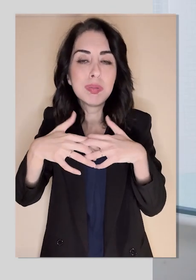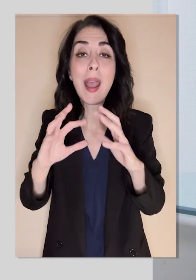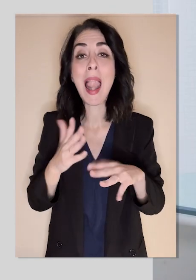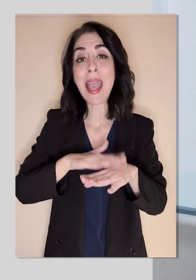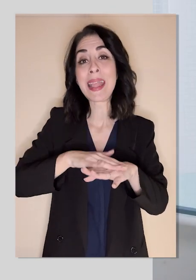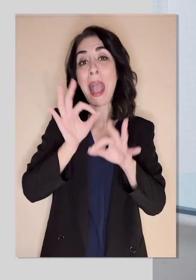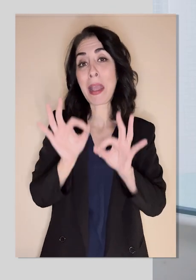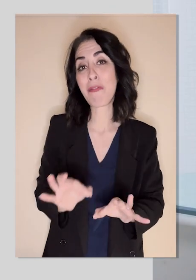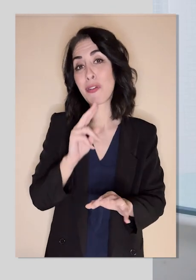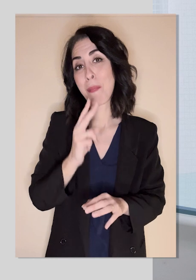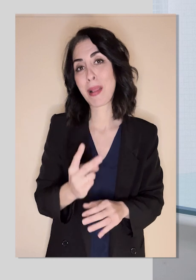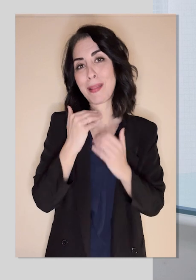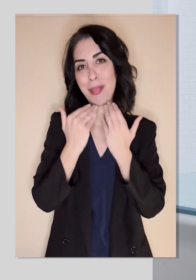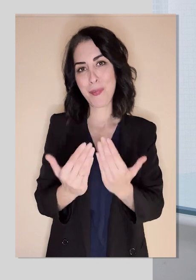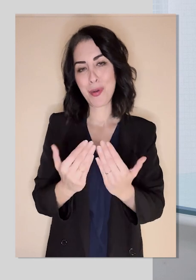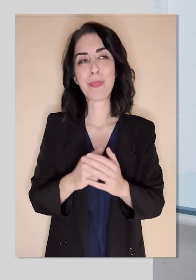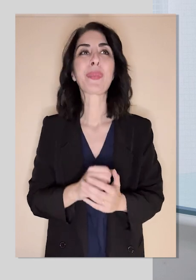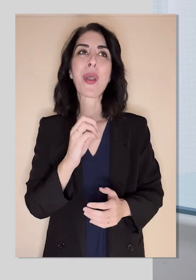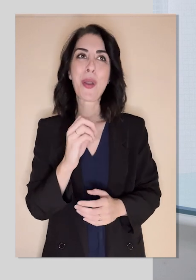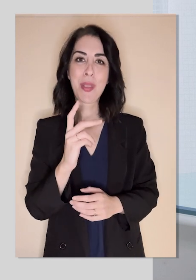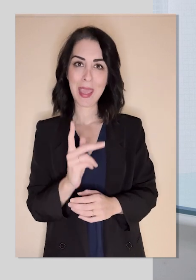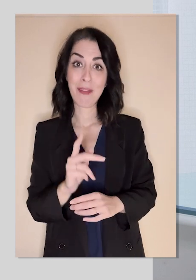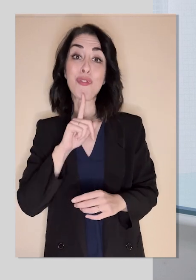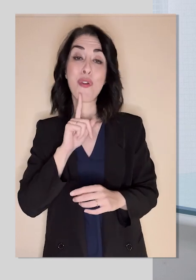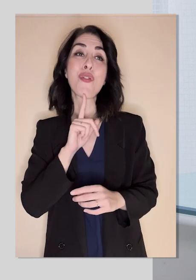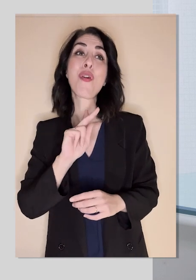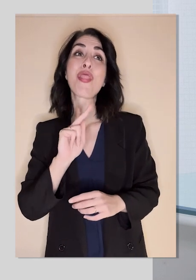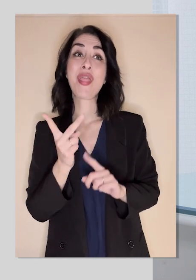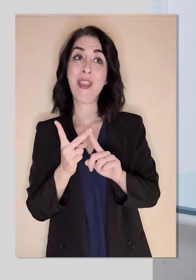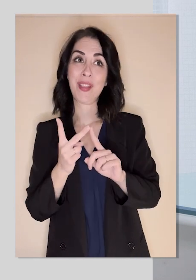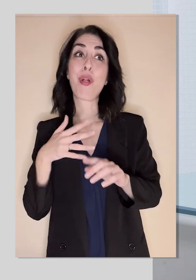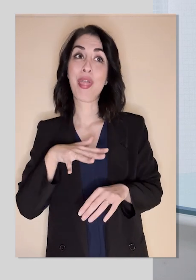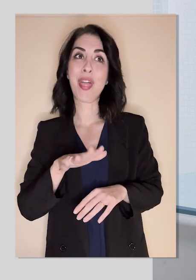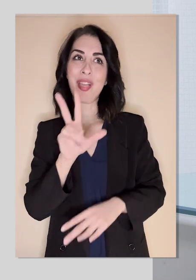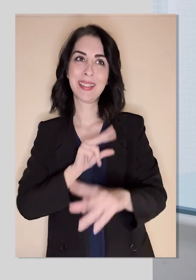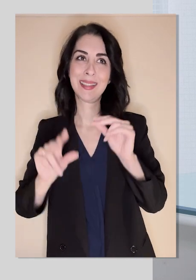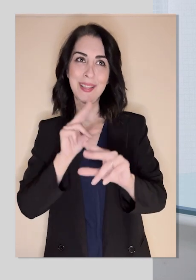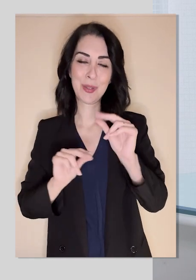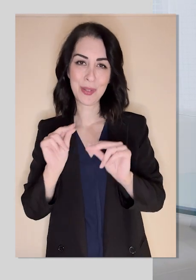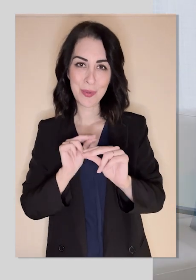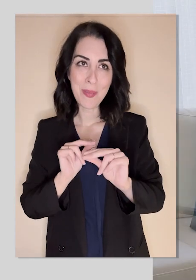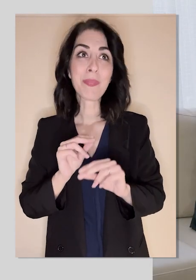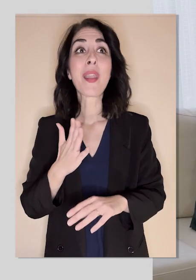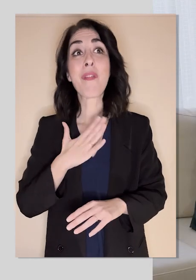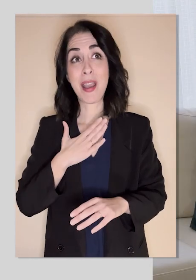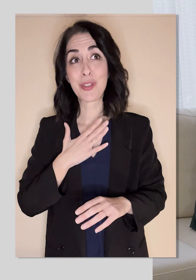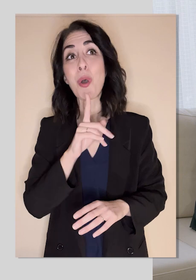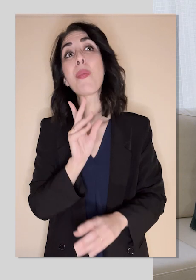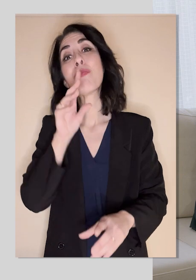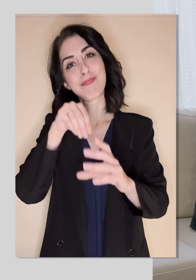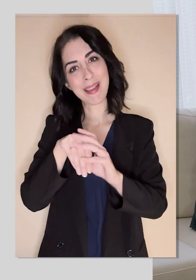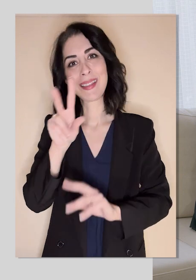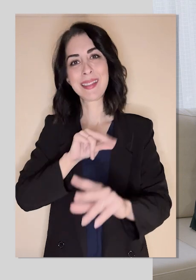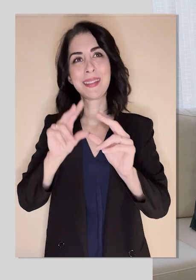Okay. So that was the second thing I wanted to discuss, migraine aura. So thank you for bringing this into the conversation.